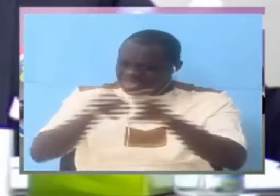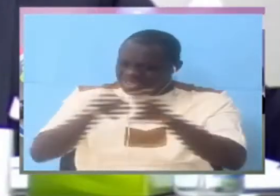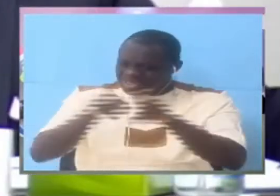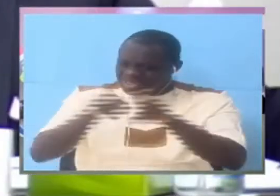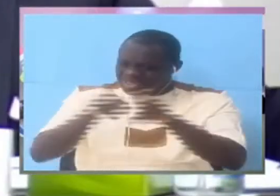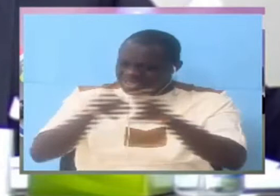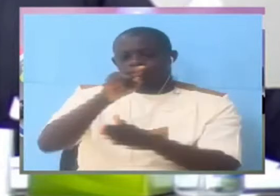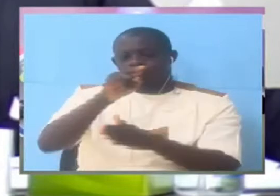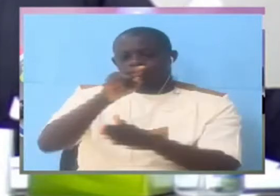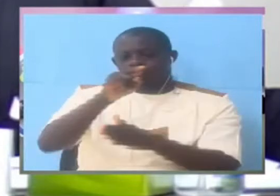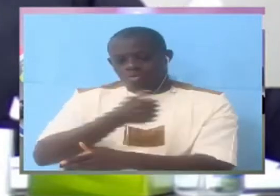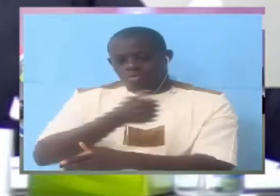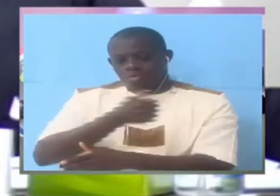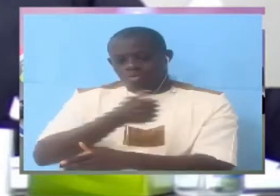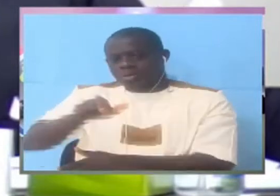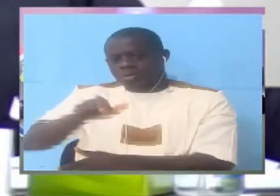money what